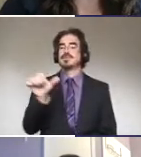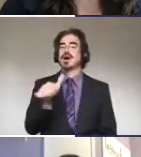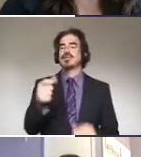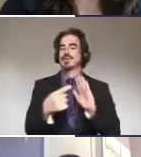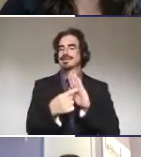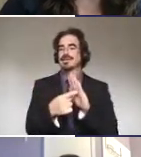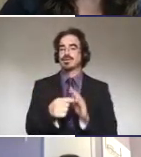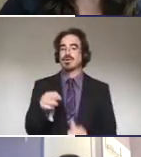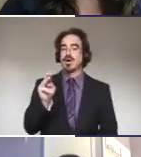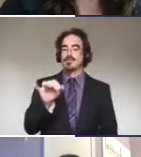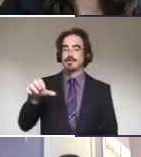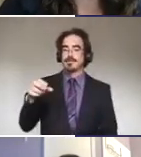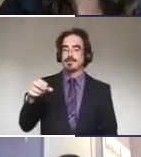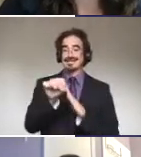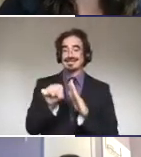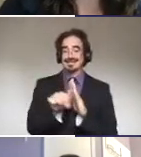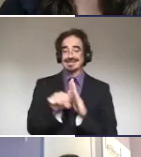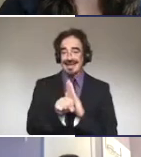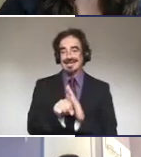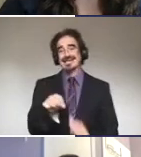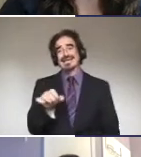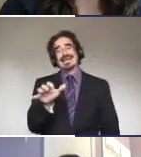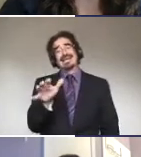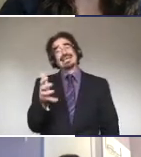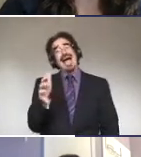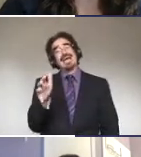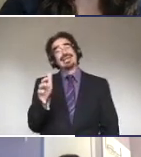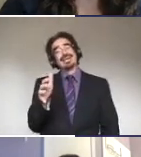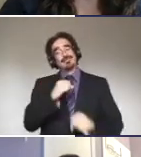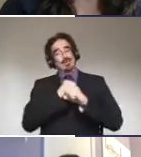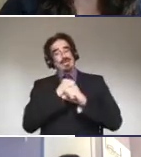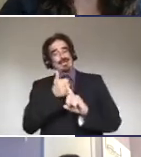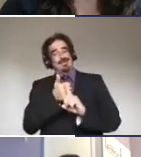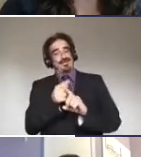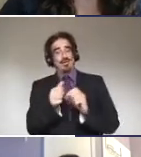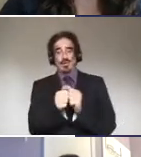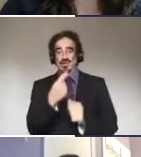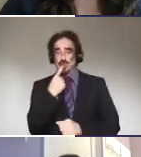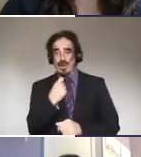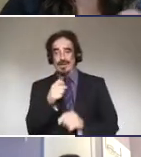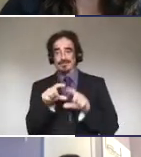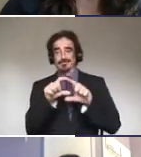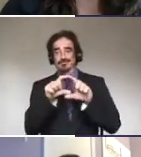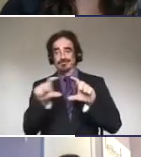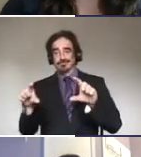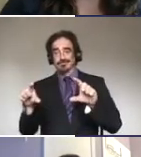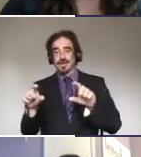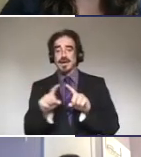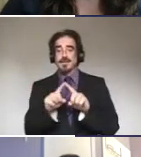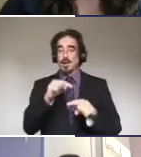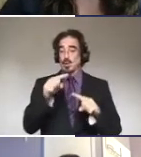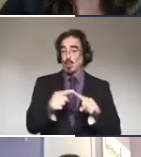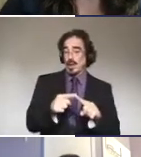Michigan State kind of saves themselves a little bit with the area in the red, where they say that they can, when their ability to